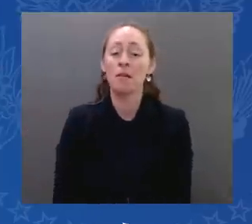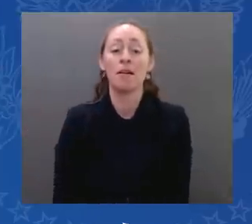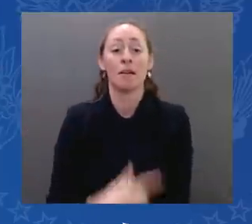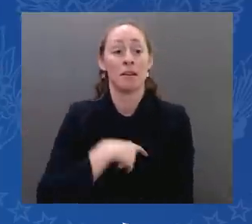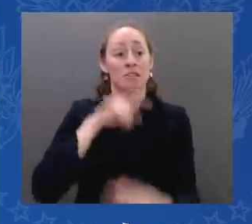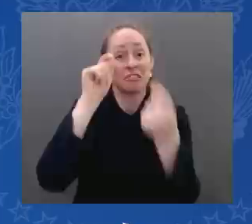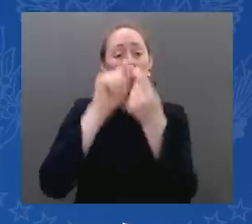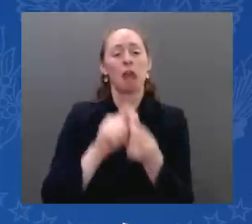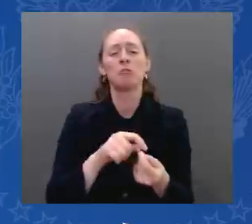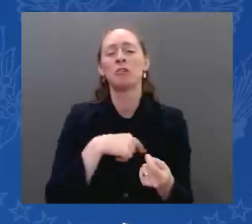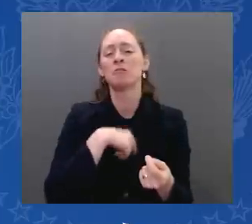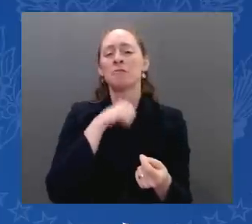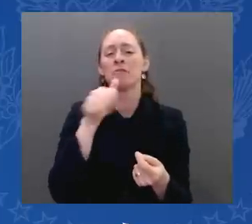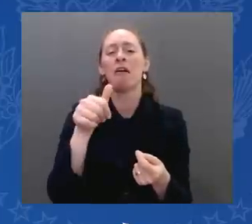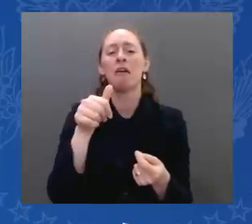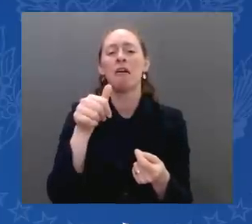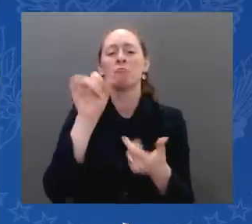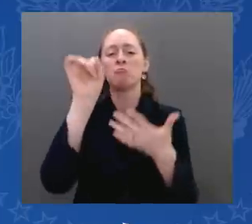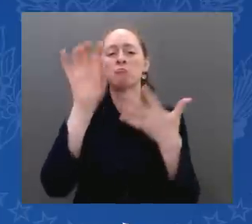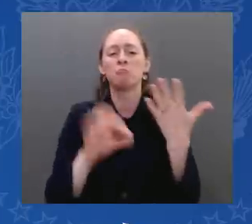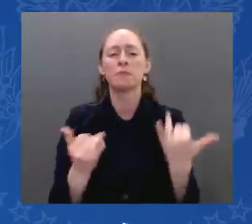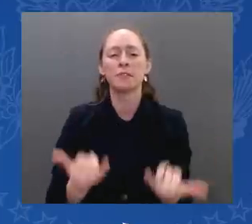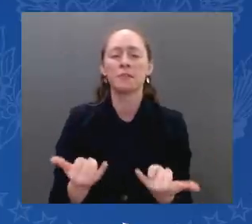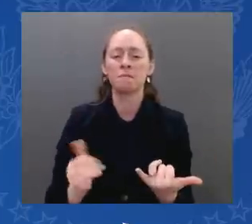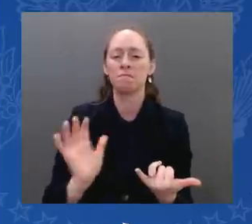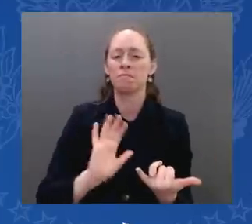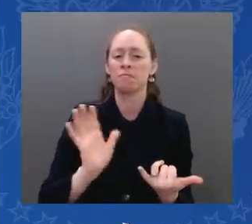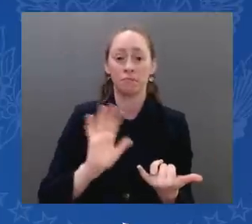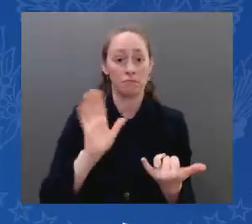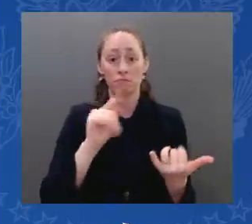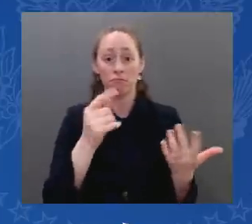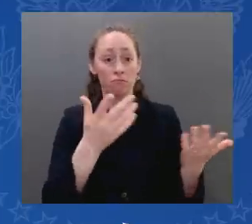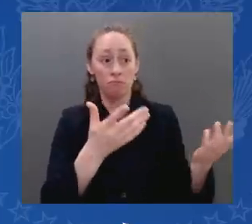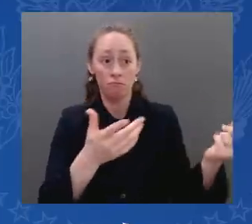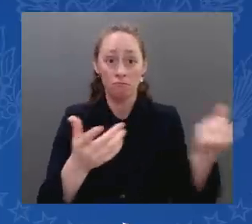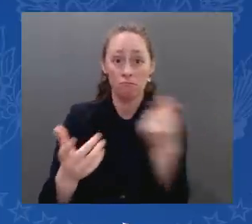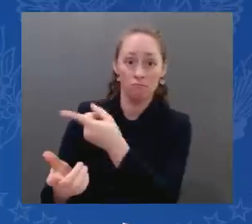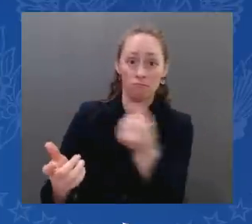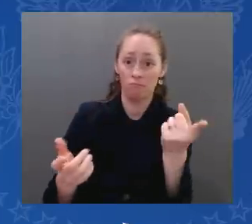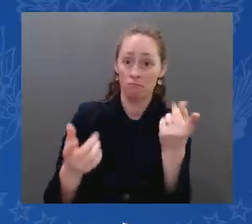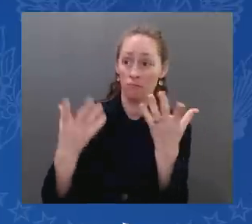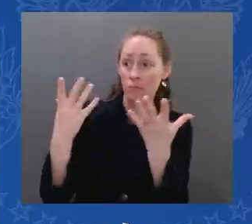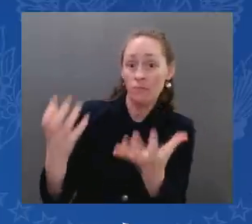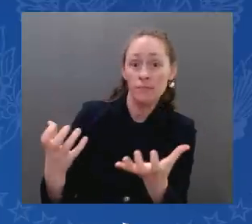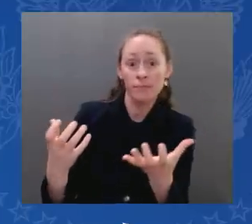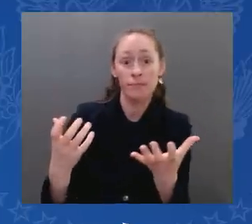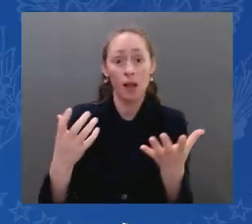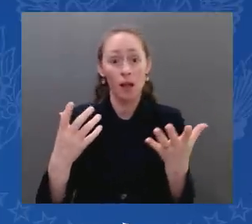we can in order to promote regional security, especially facing